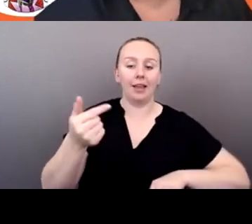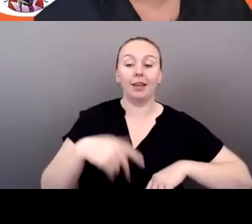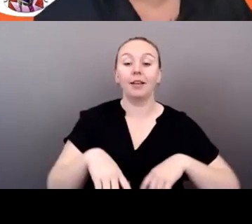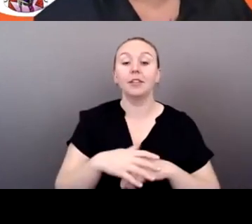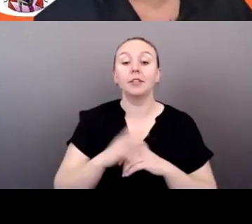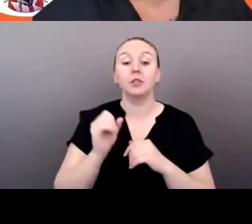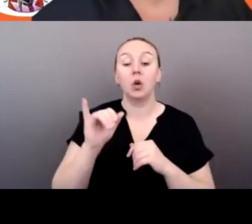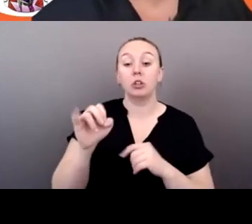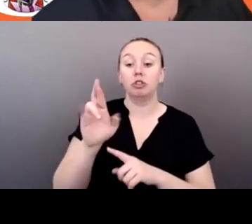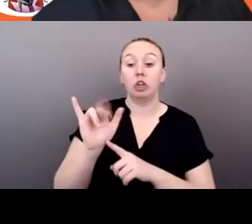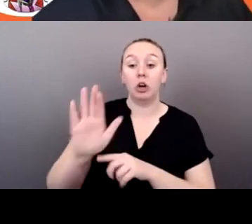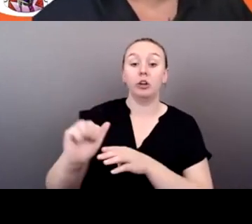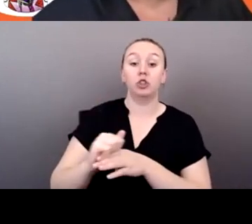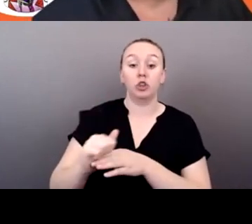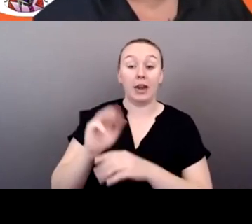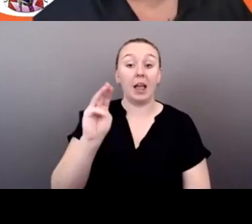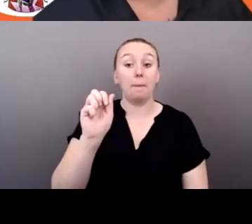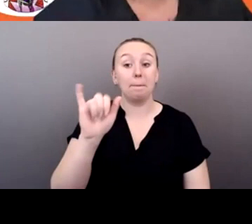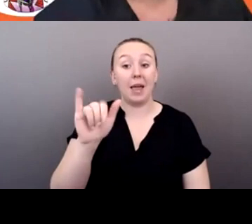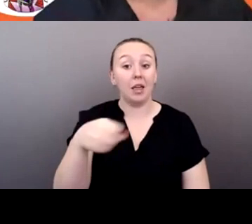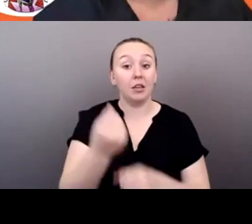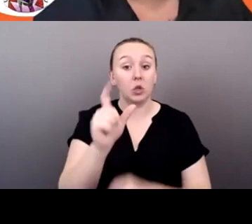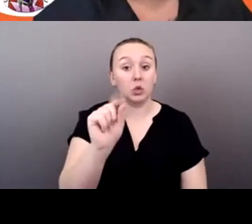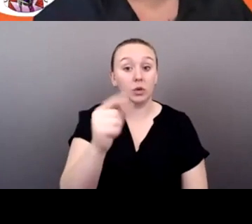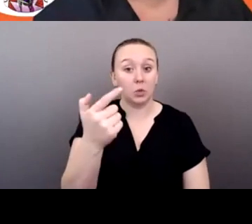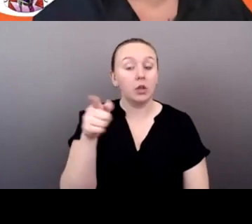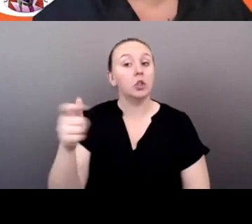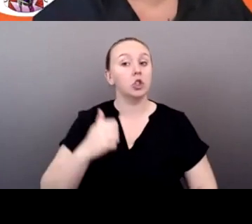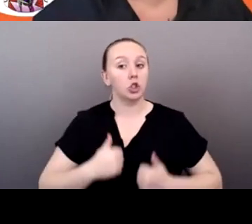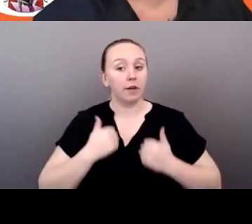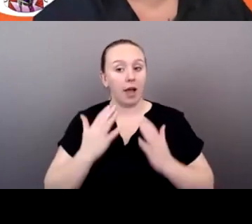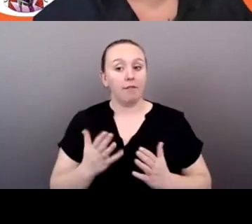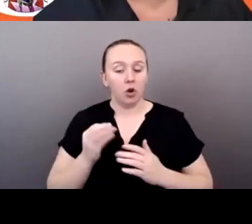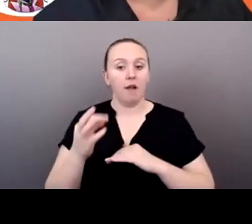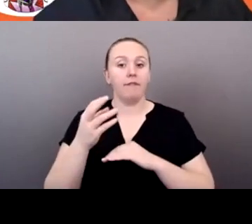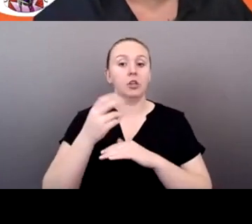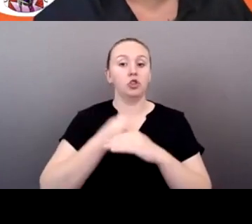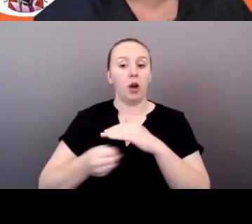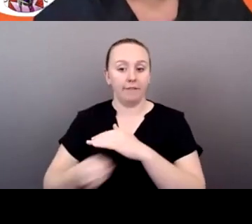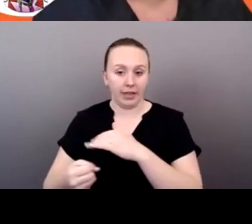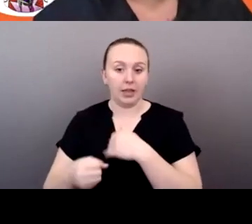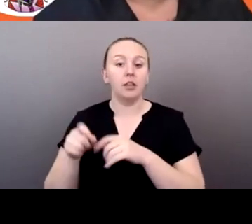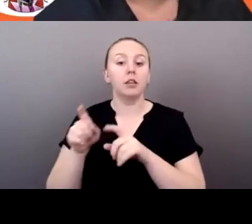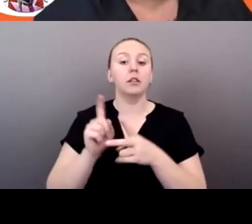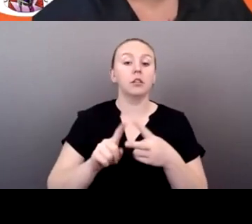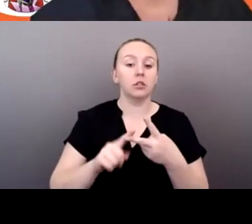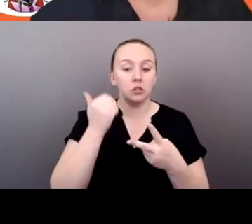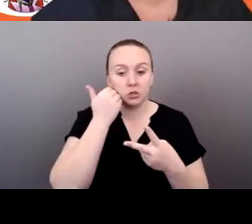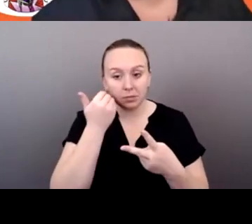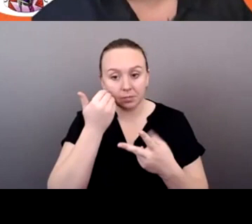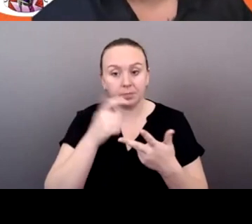2021. Yes, Jerry is a survivor of trafficking, um, amongst other things, prostitution, substance abuse.